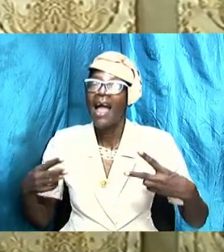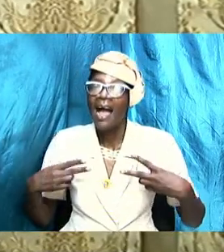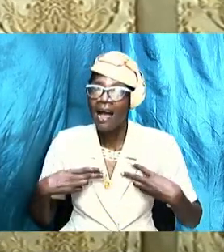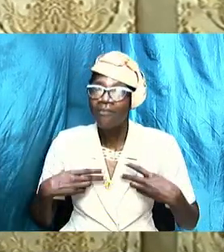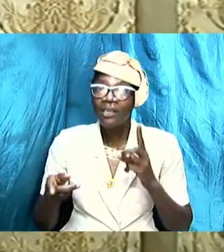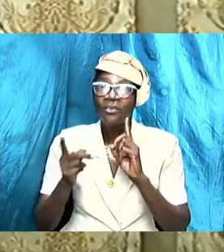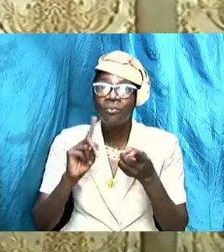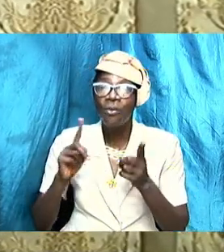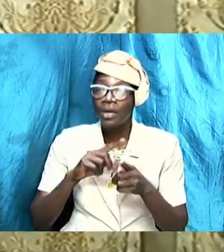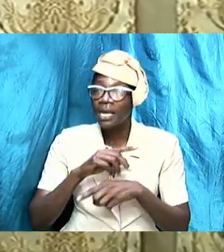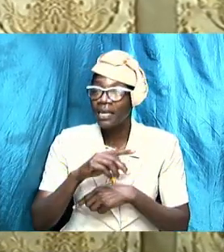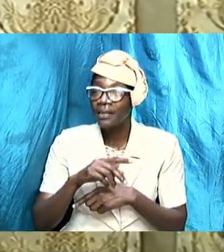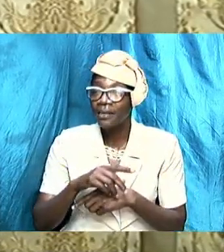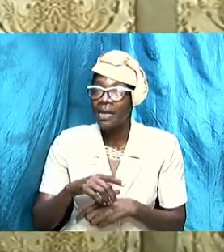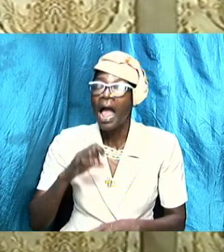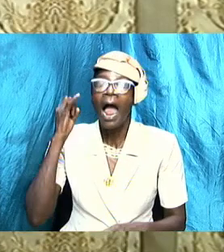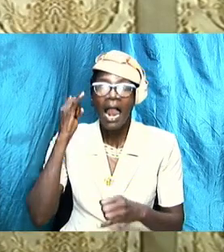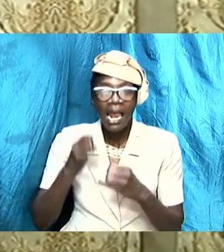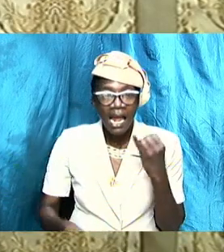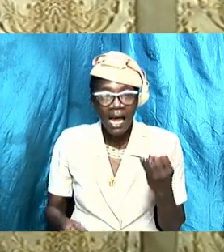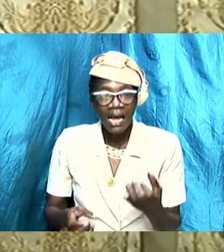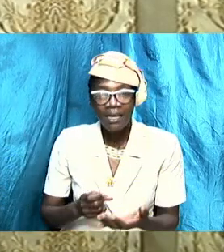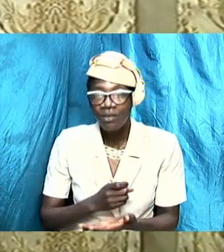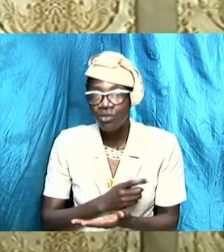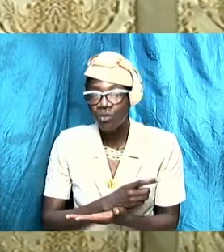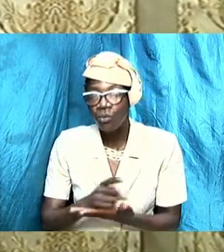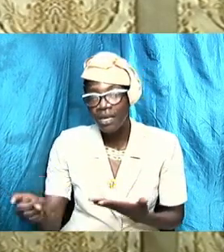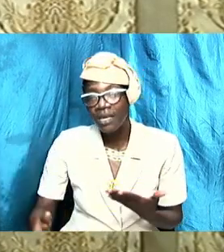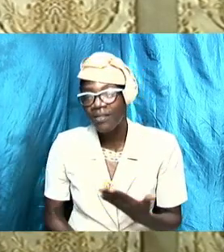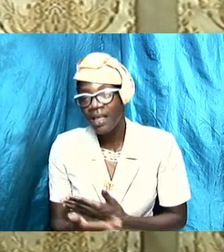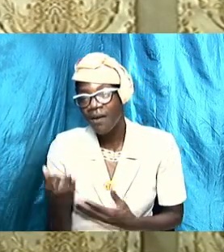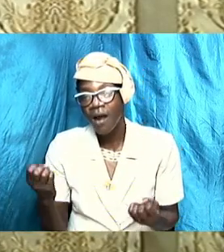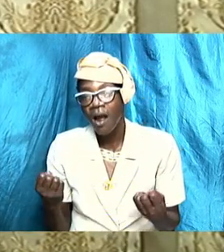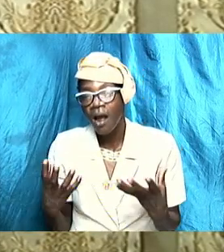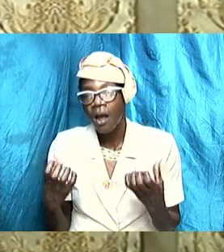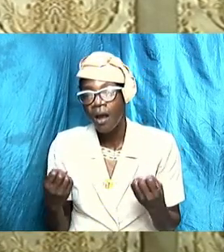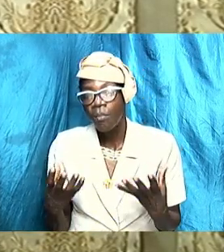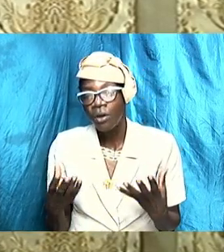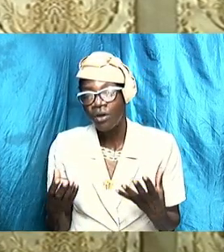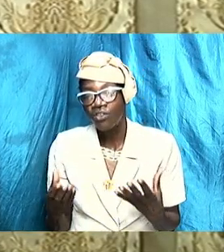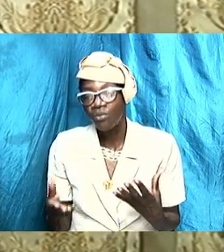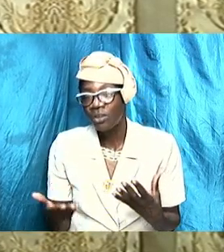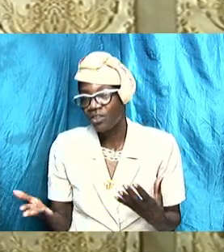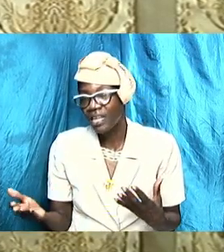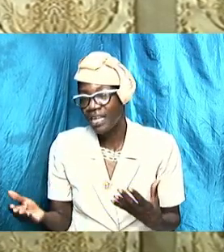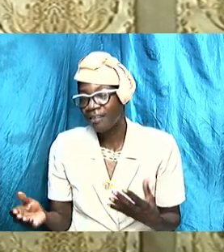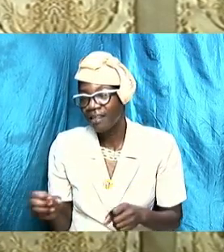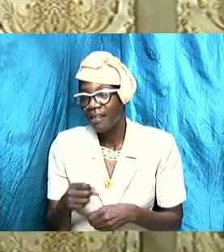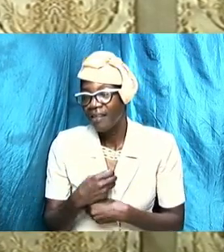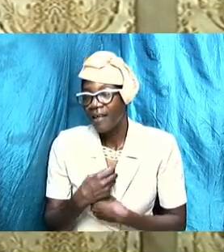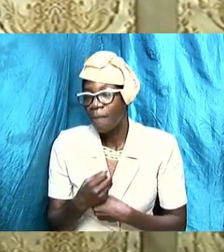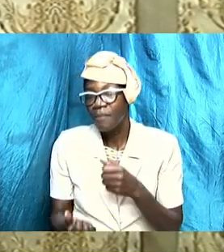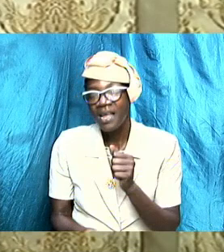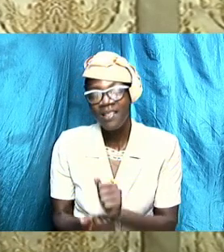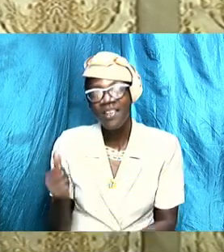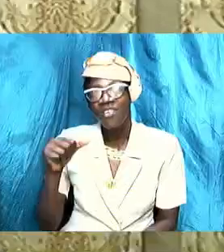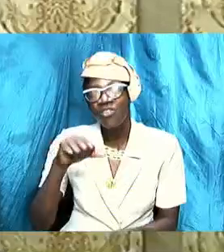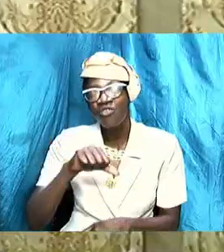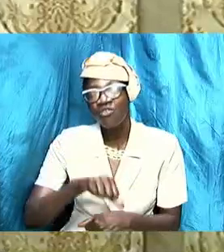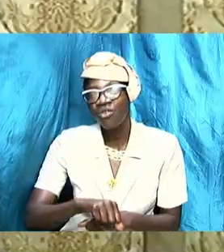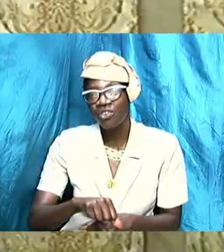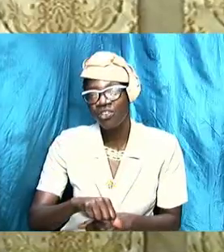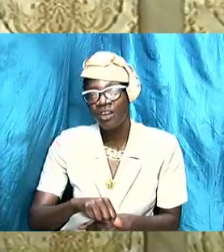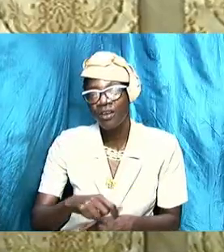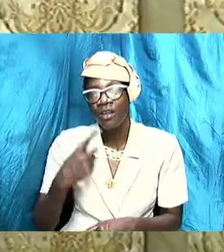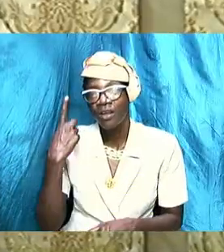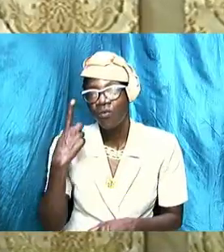and said what we said last week that there were a number of things that contribute to the destruction and we say one